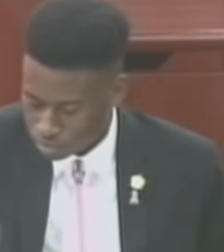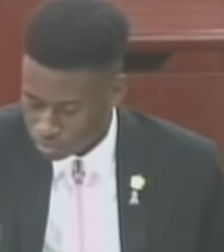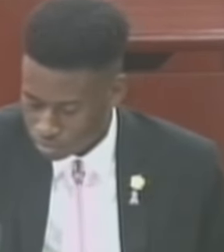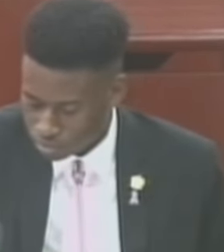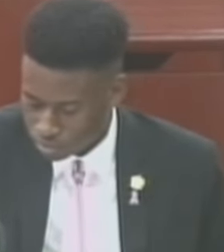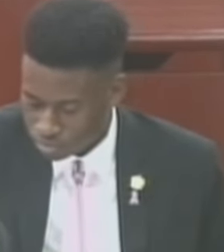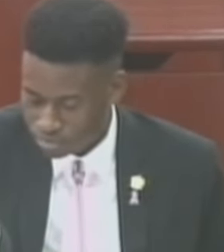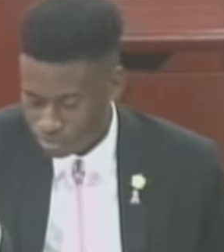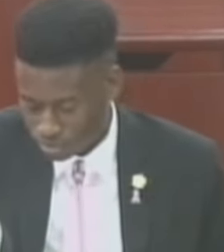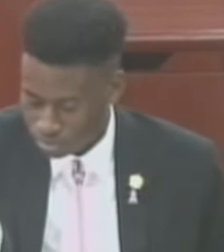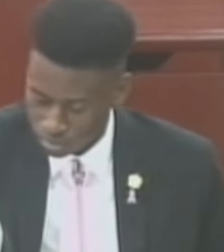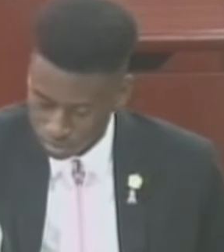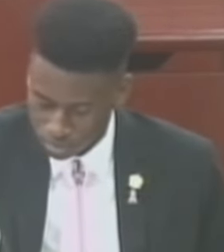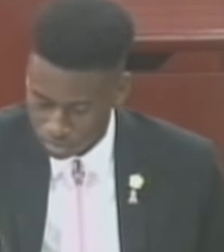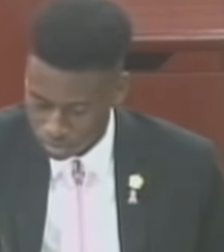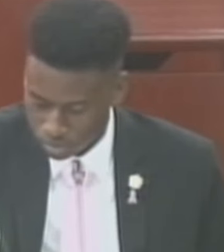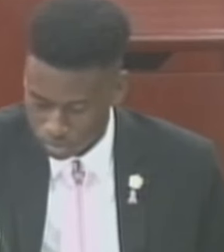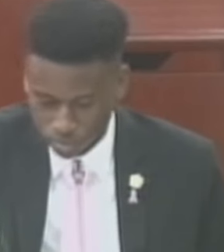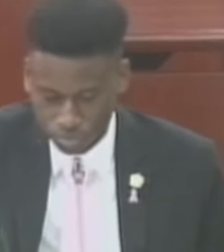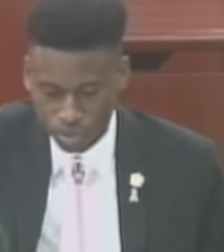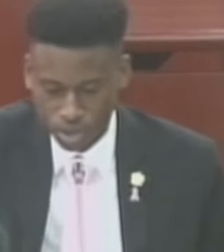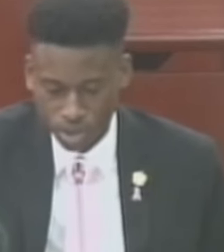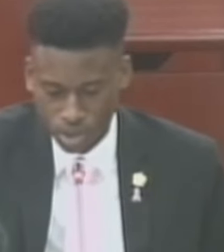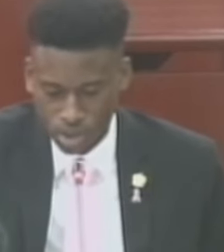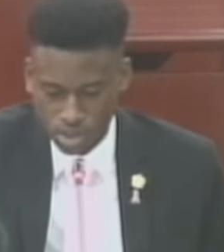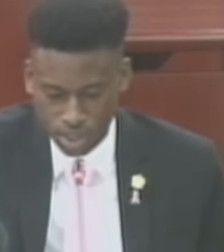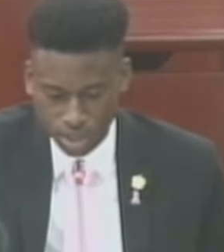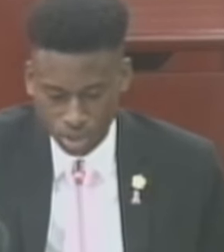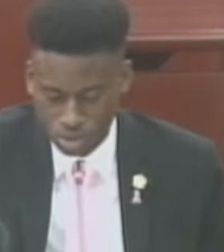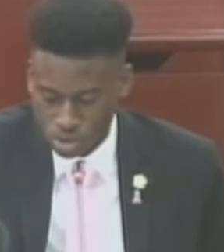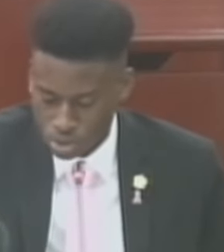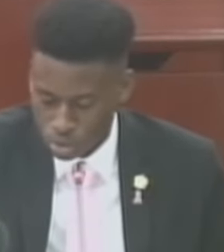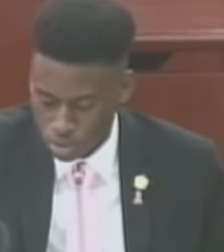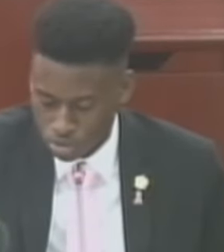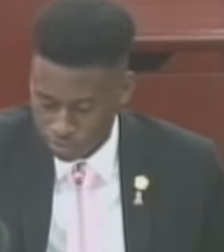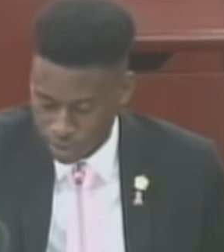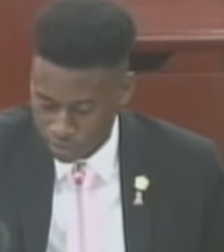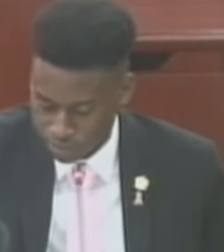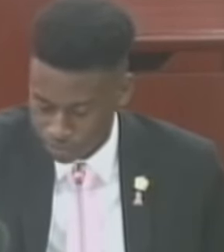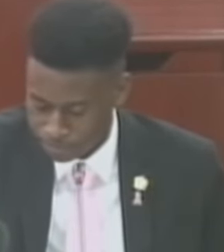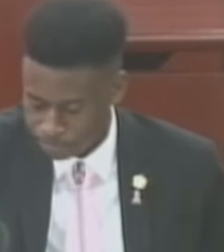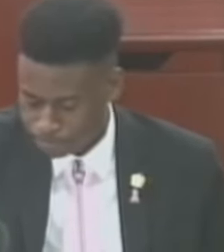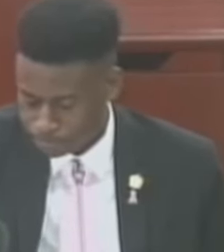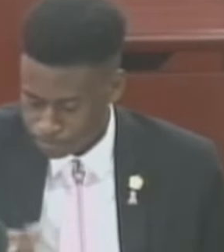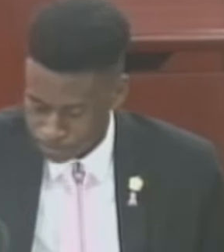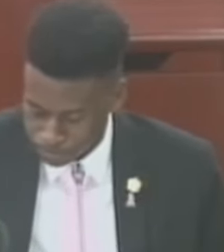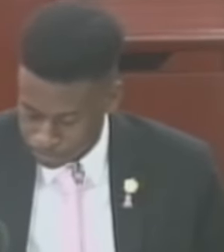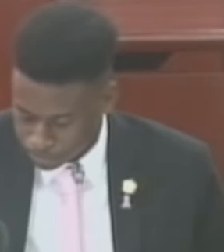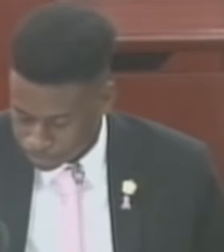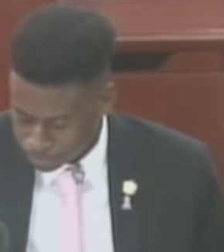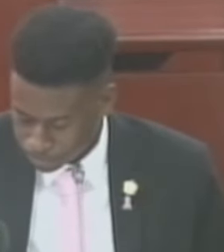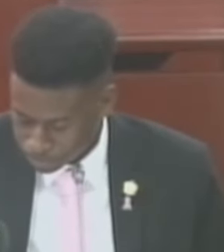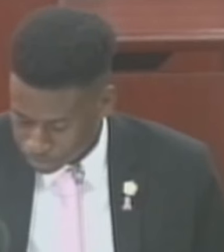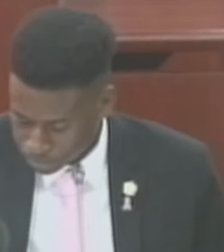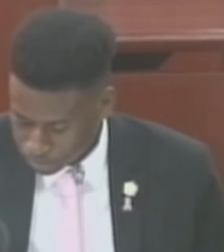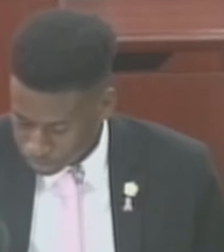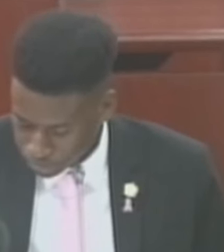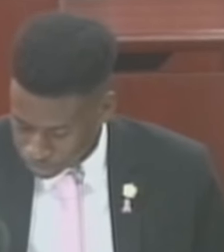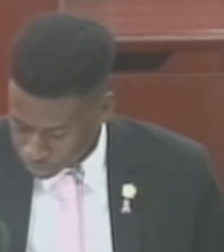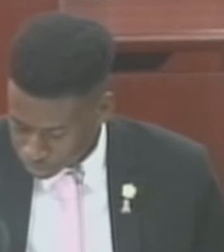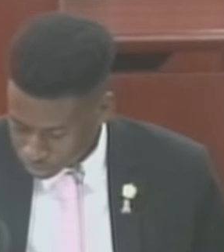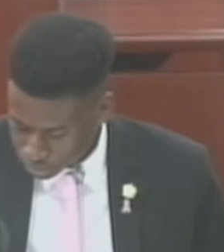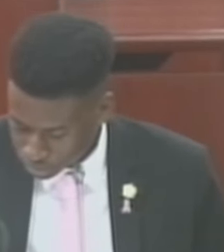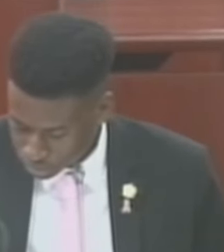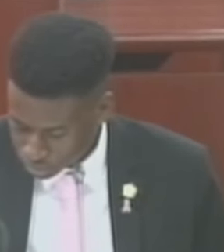those against the ayes have it schedules 2 through 5 the question is